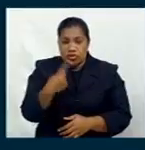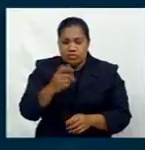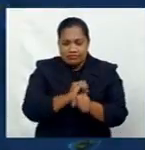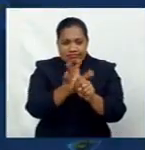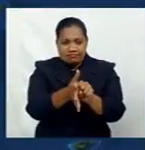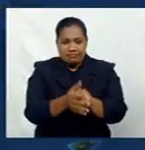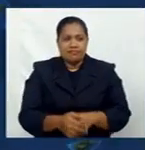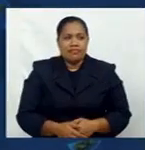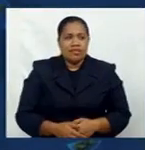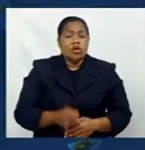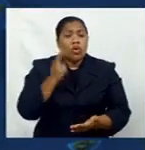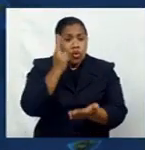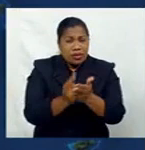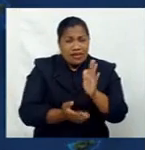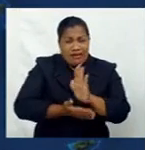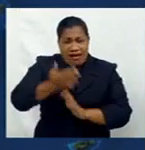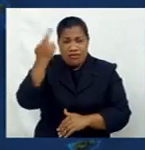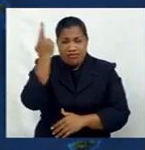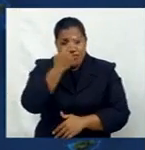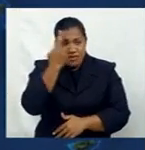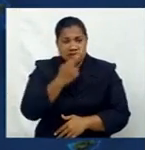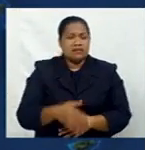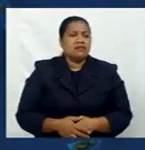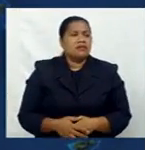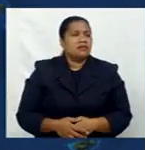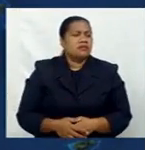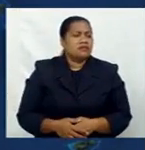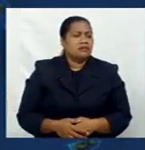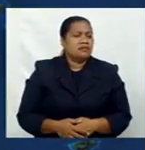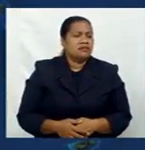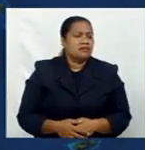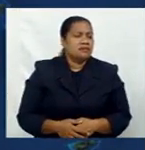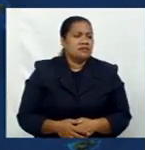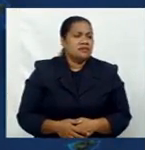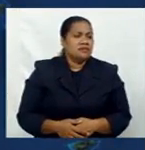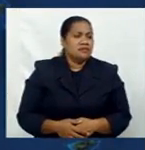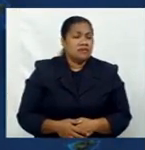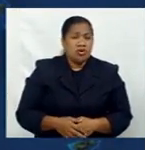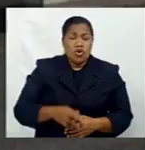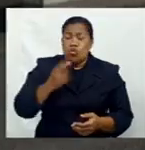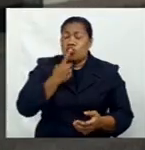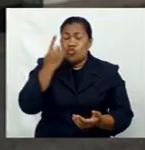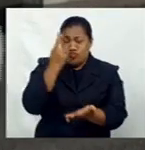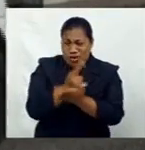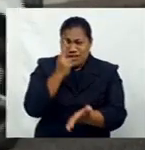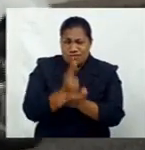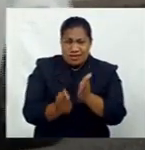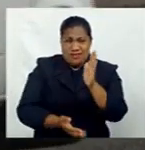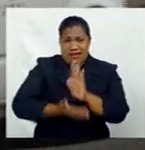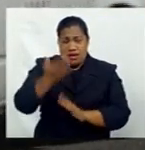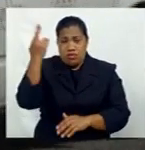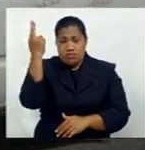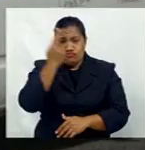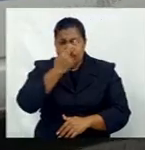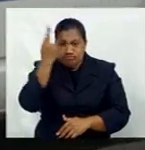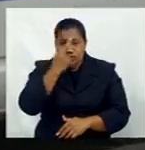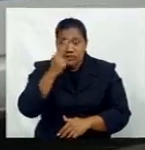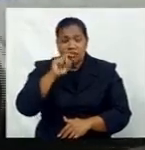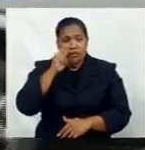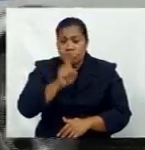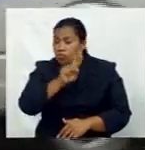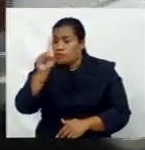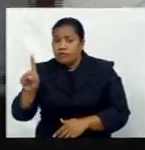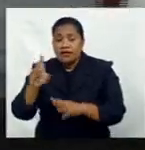really high risk, we're having a system of going to actually see them in our eyes. And those who are really, really high risk, we're actually putting them in the FEMAT and actually